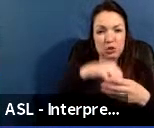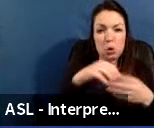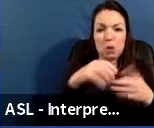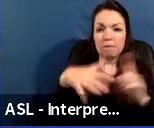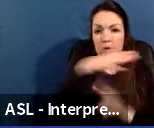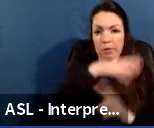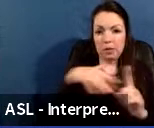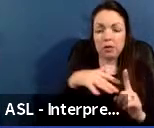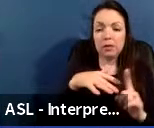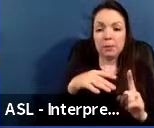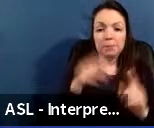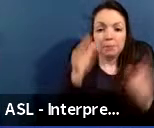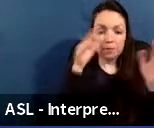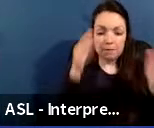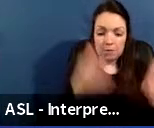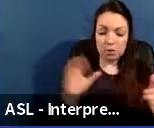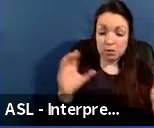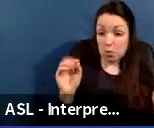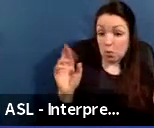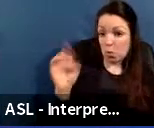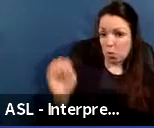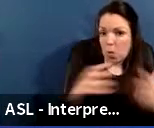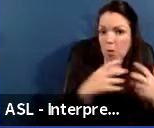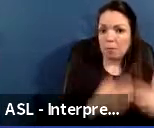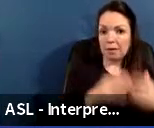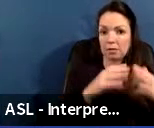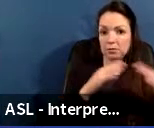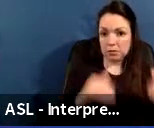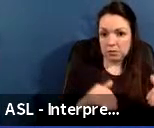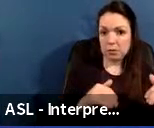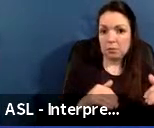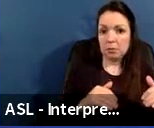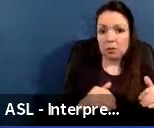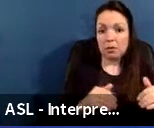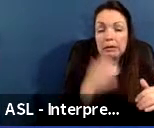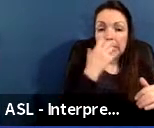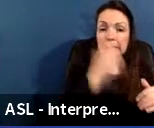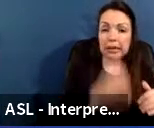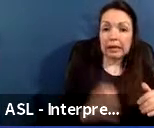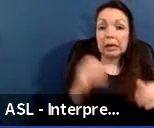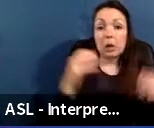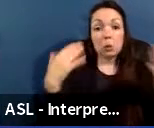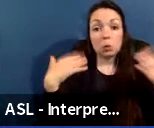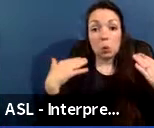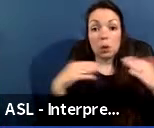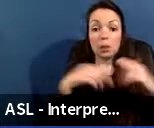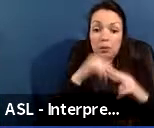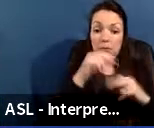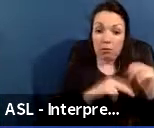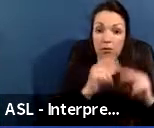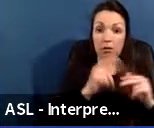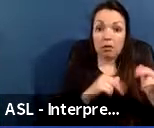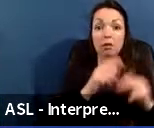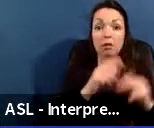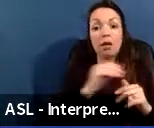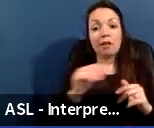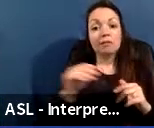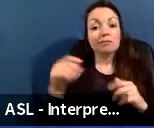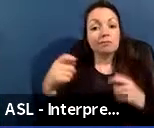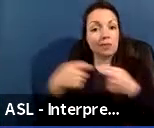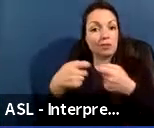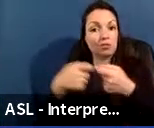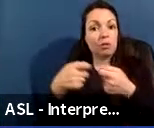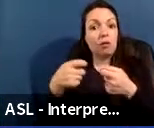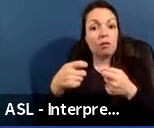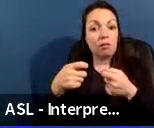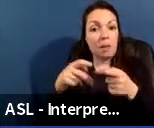and focus on core mechanical systems, essentially heating and cooling the buildings and associated electrical and plumbing infrastructure.